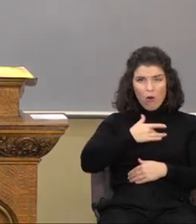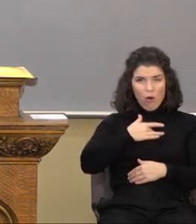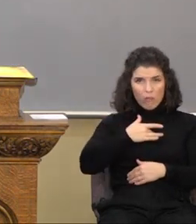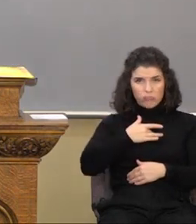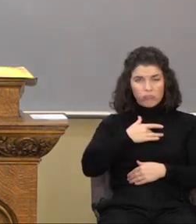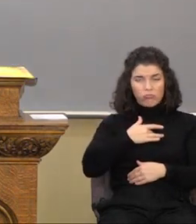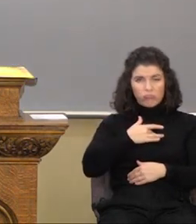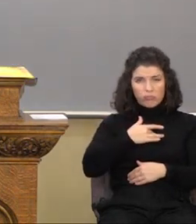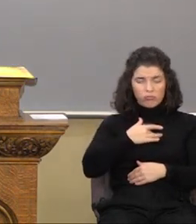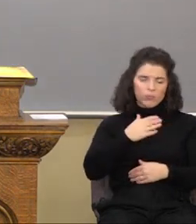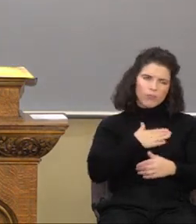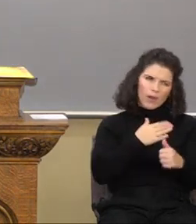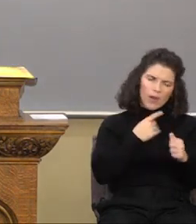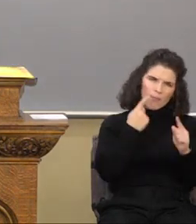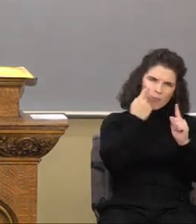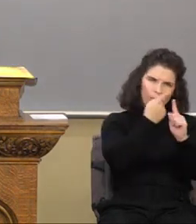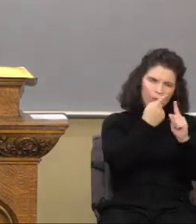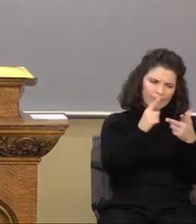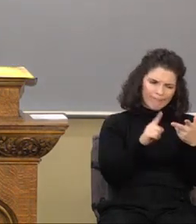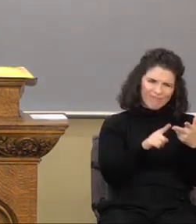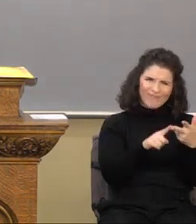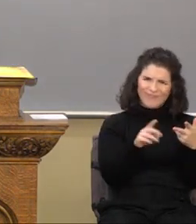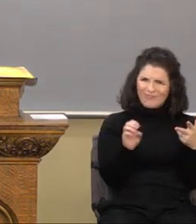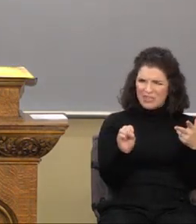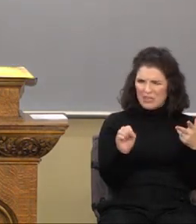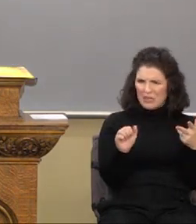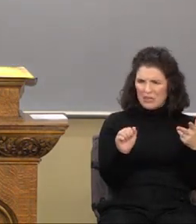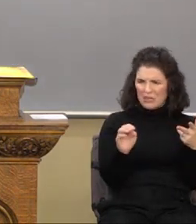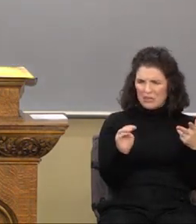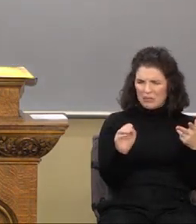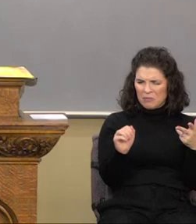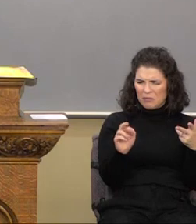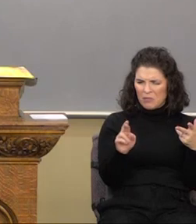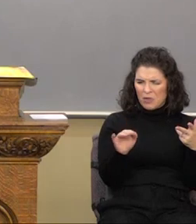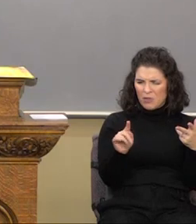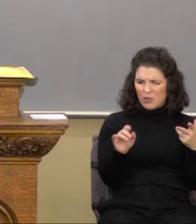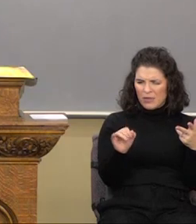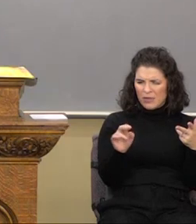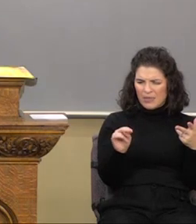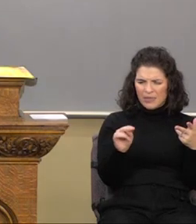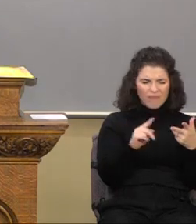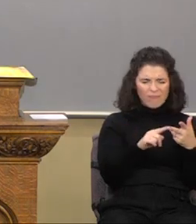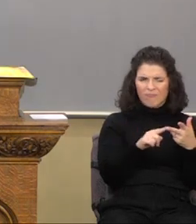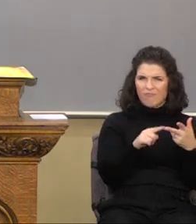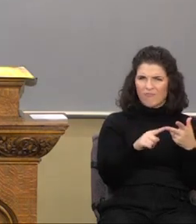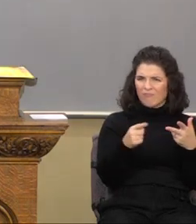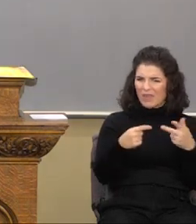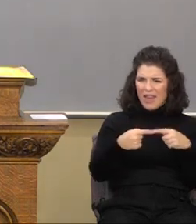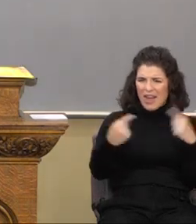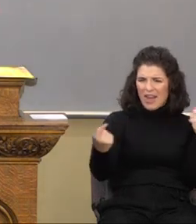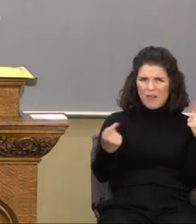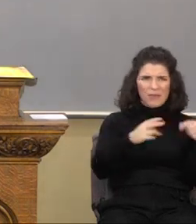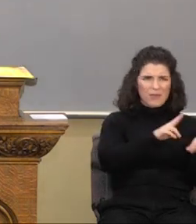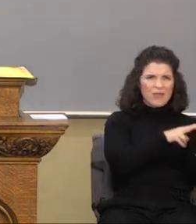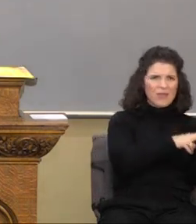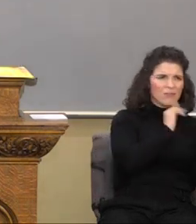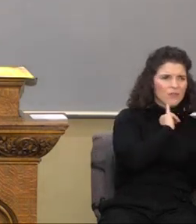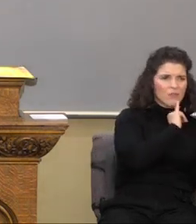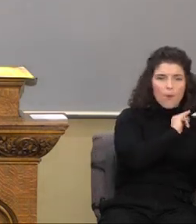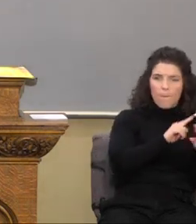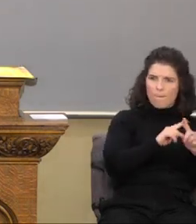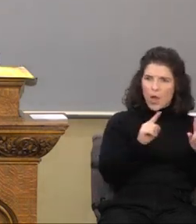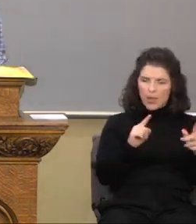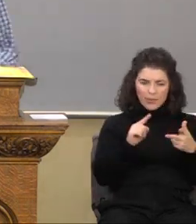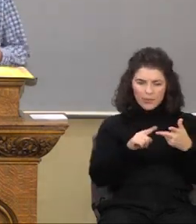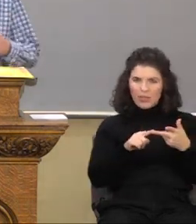have a Samaritan deemed an enemy of the nation of Israel. And what does he do? He cares for that guy.